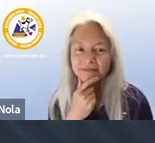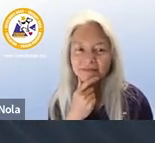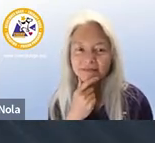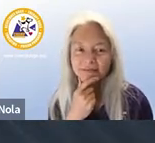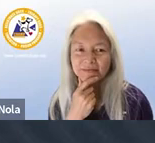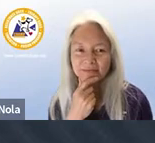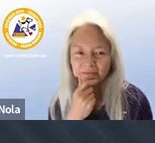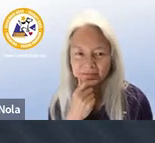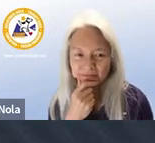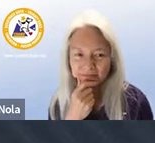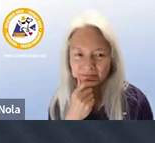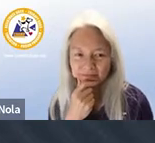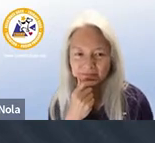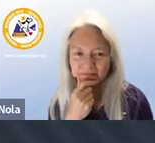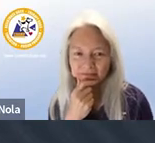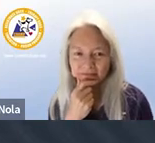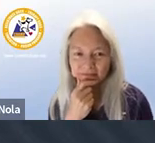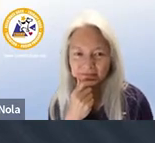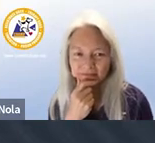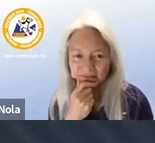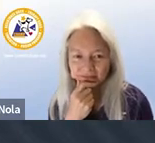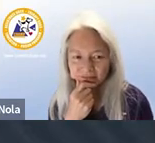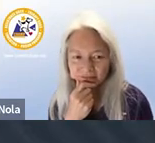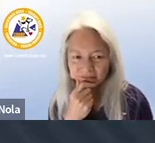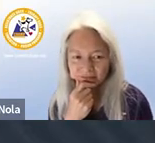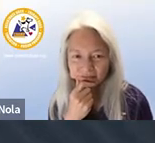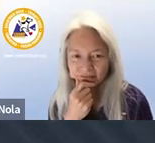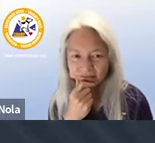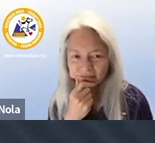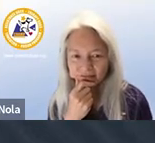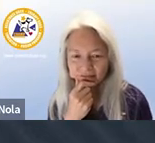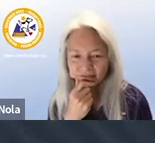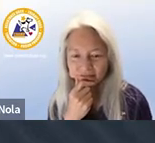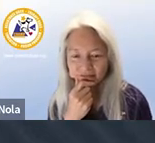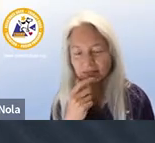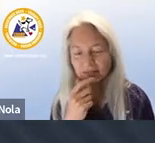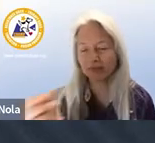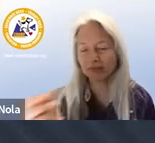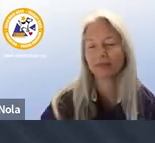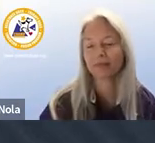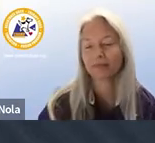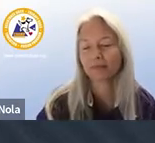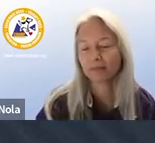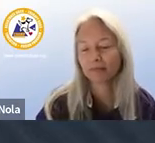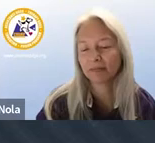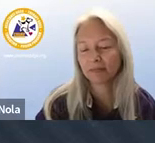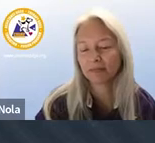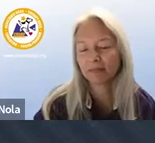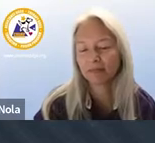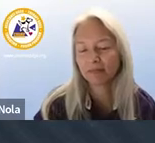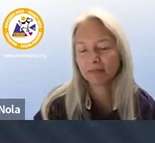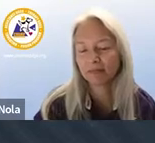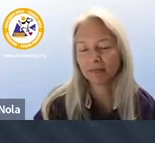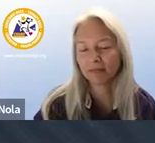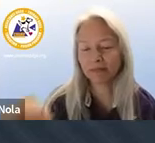well i like having him here because it gives me a little bit of comfort knowing that he can come and get